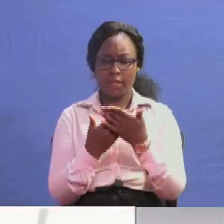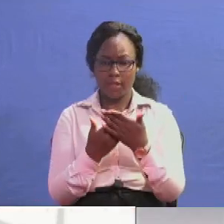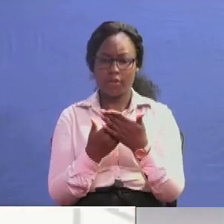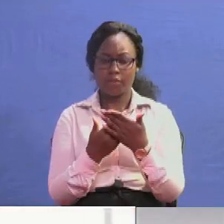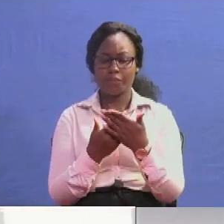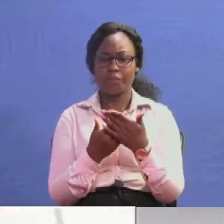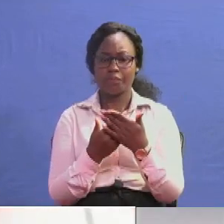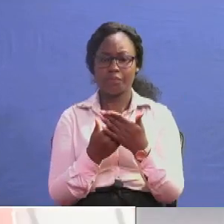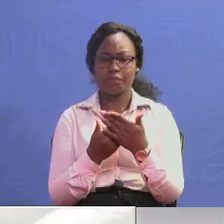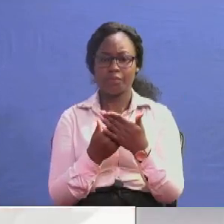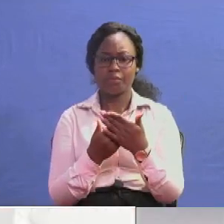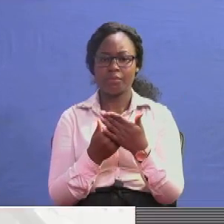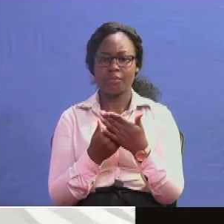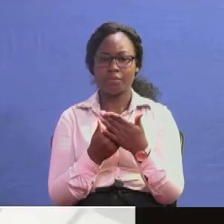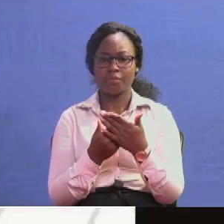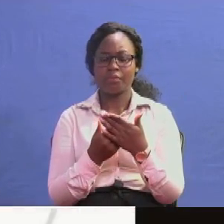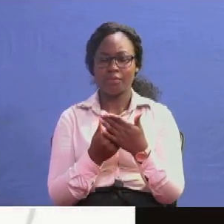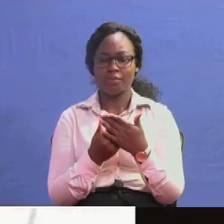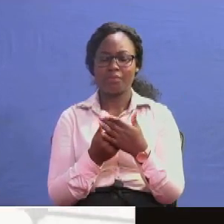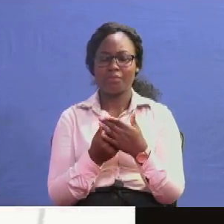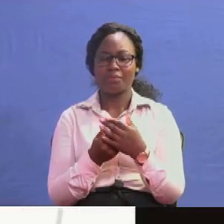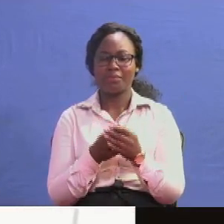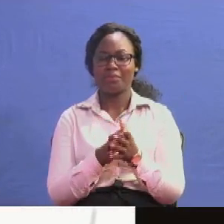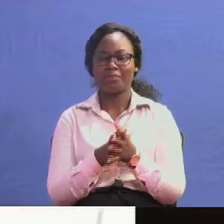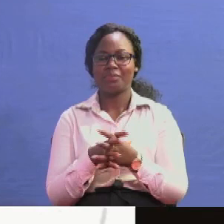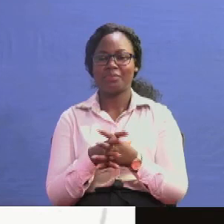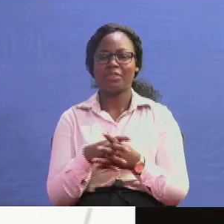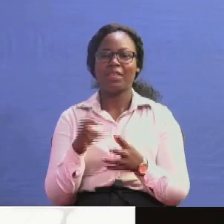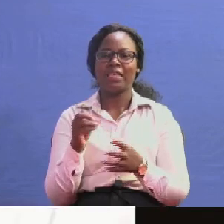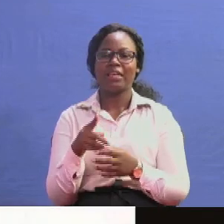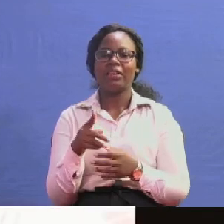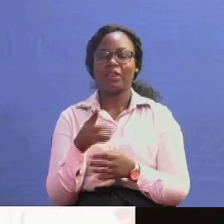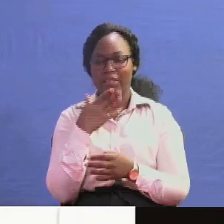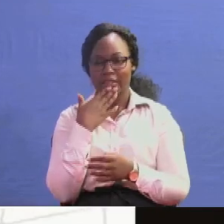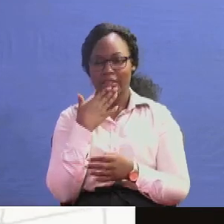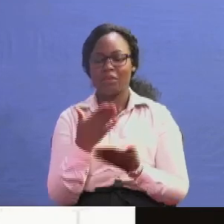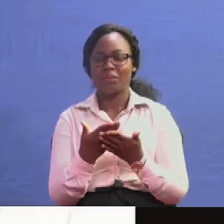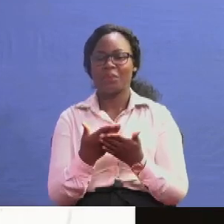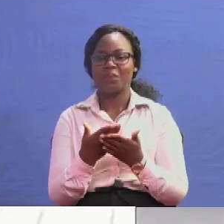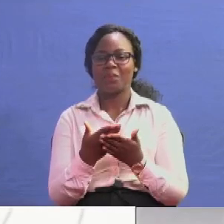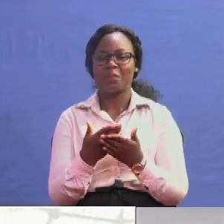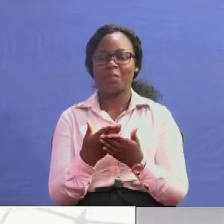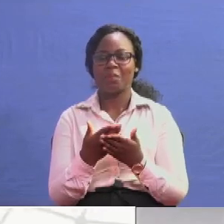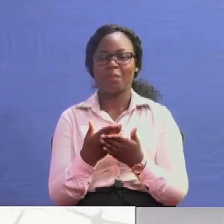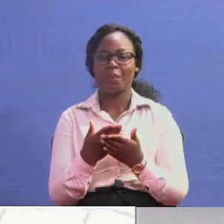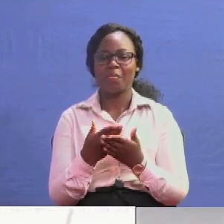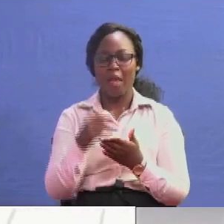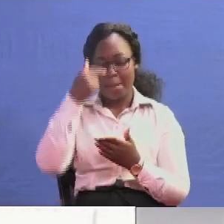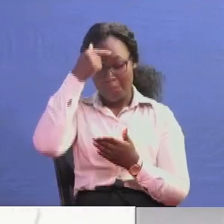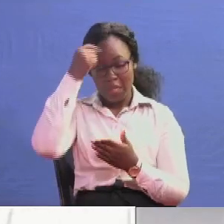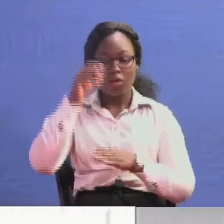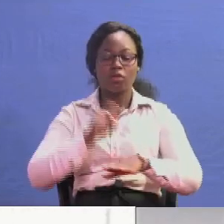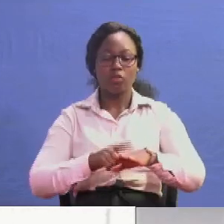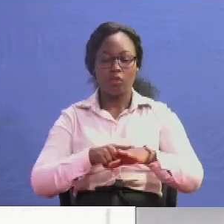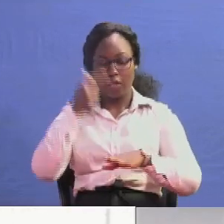who had disappeared and what was the cost for thank you all right um because of time